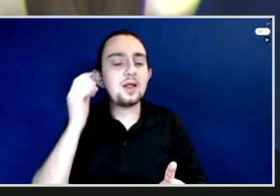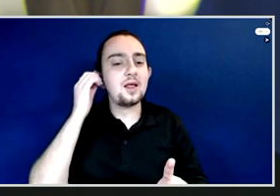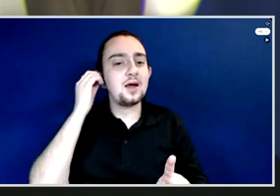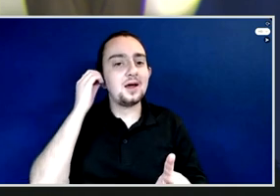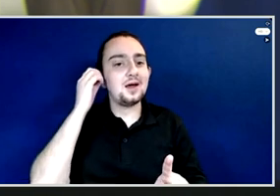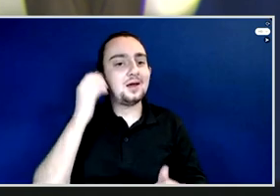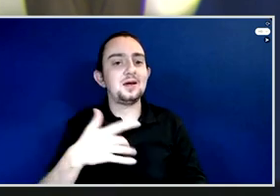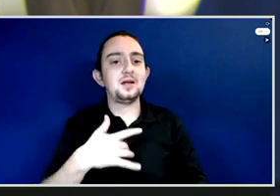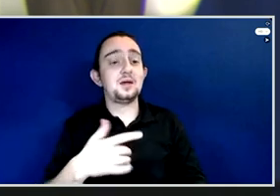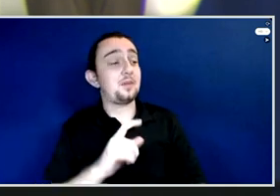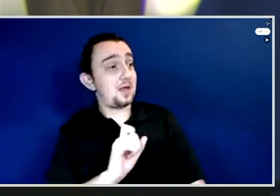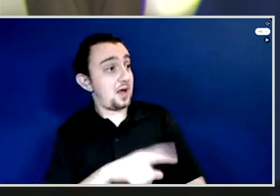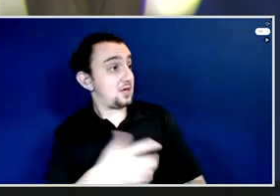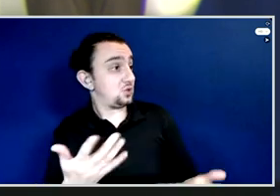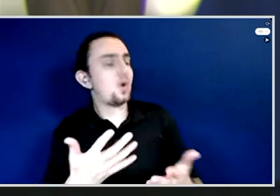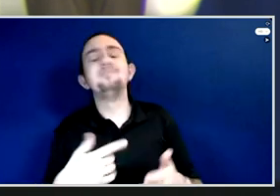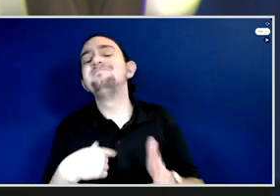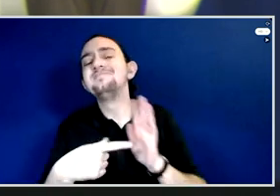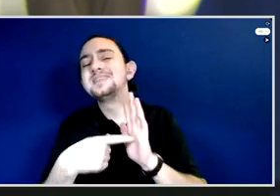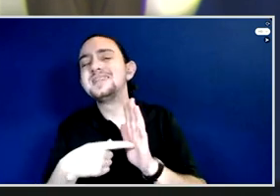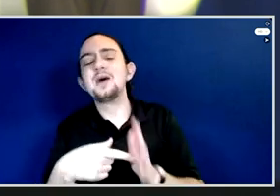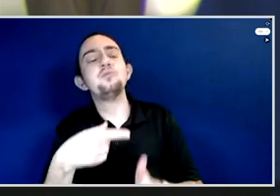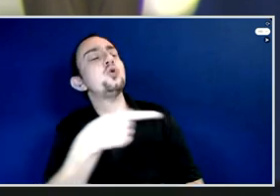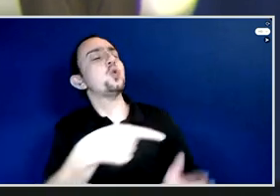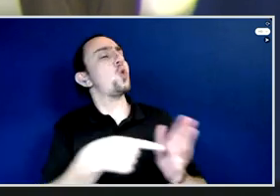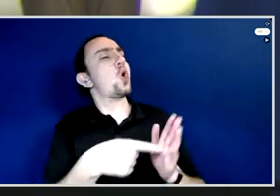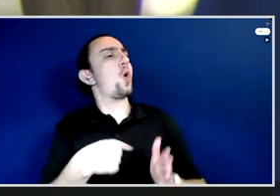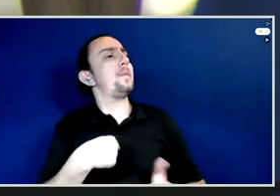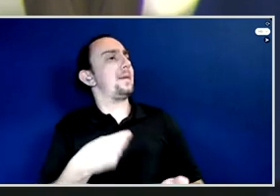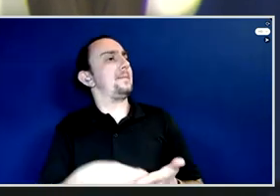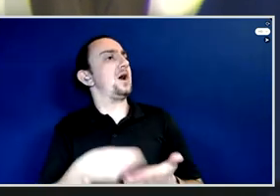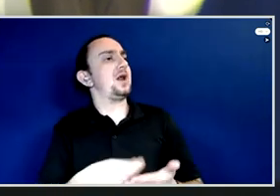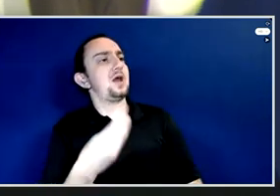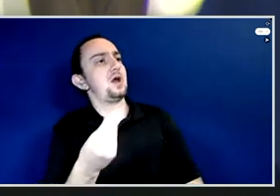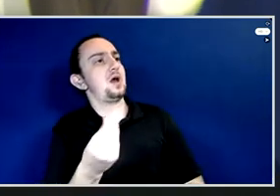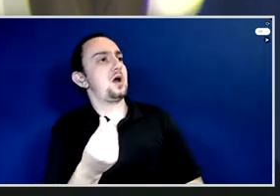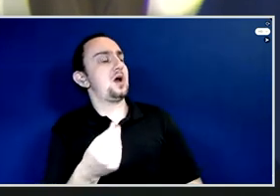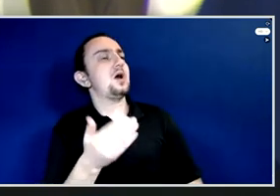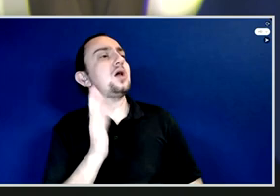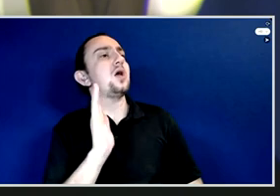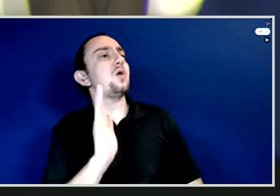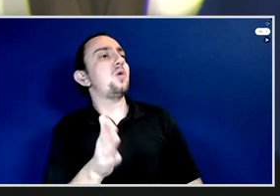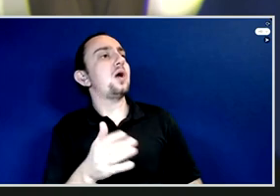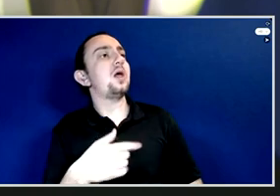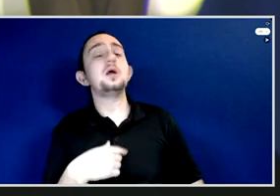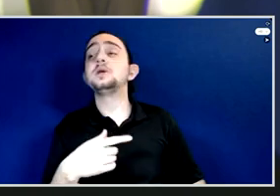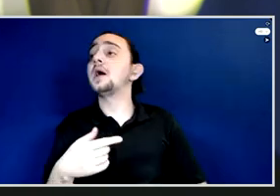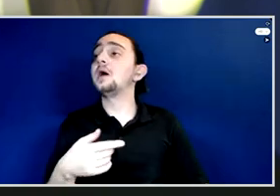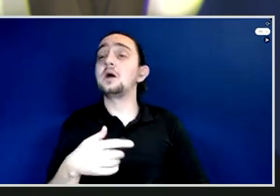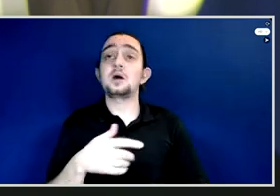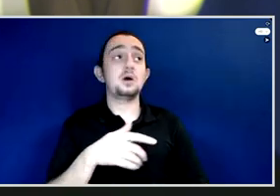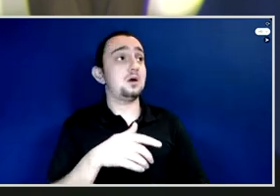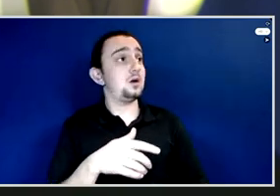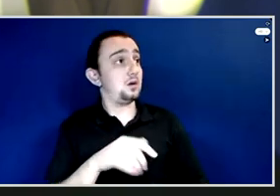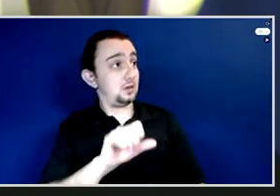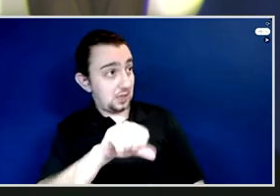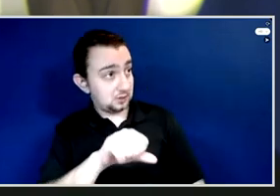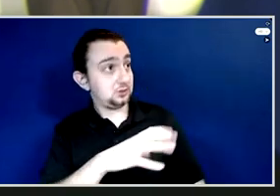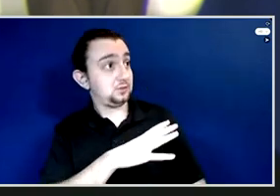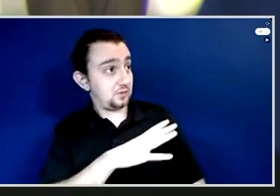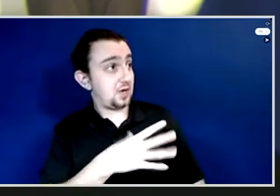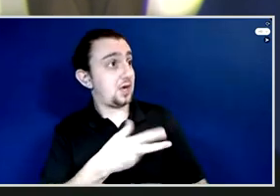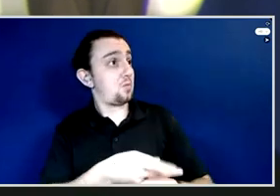you owe them some money and you meet with them or they give you a call, they will say, How Far? And you know you have to tell them when you are paying back their money,